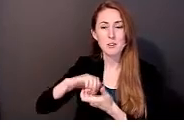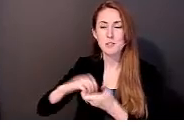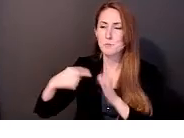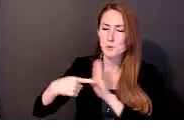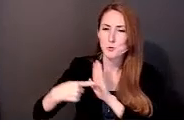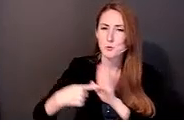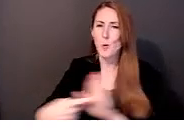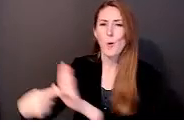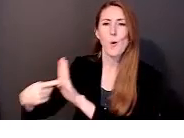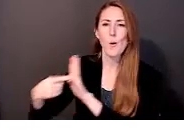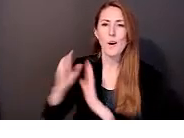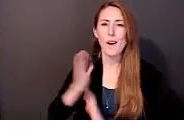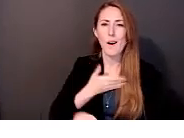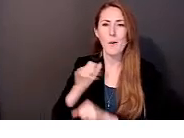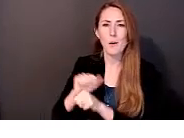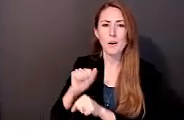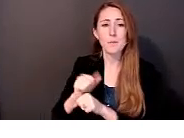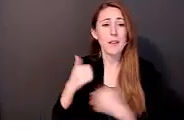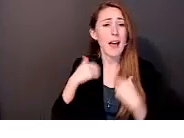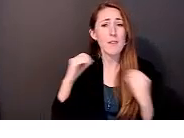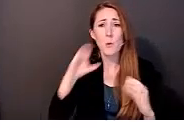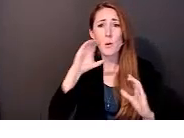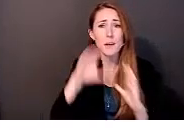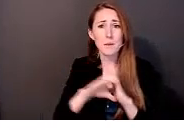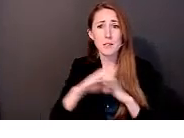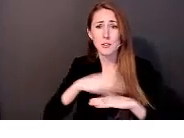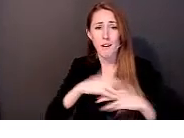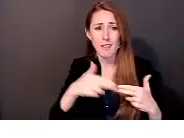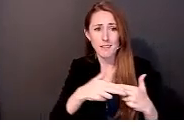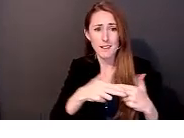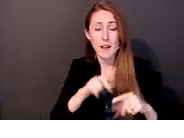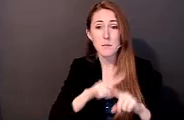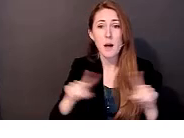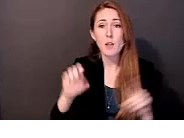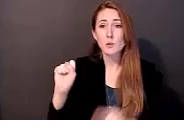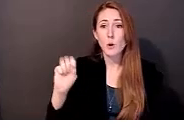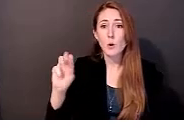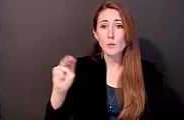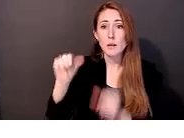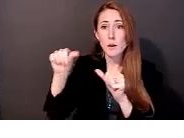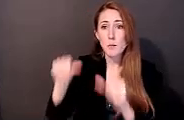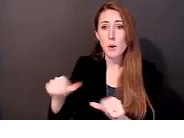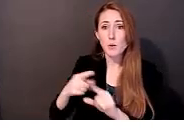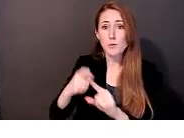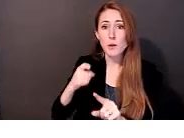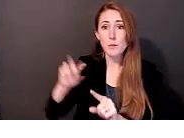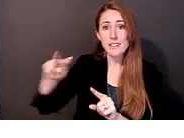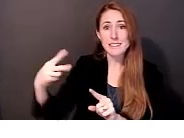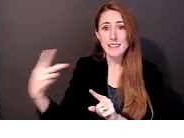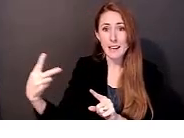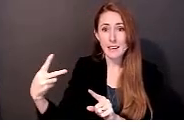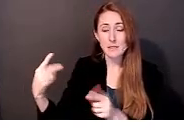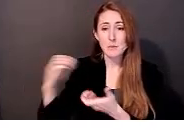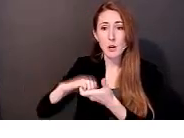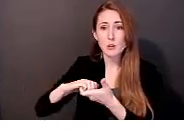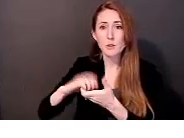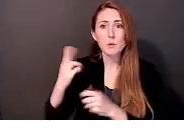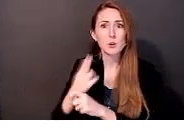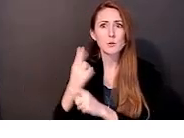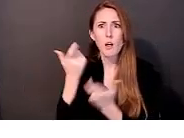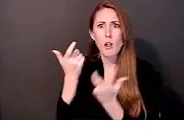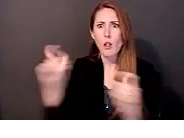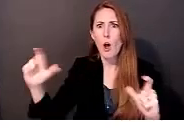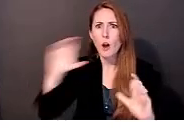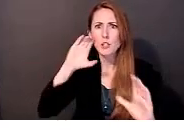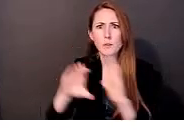I don't have an image on the slide for this, but the social media post from the second partnership used a large image of the opening screen of our video,